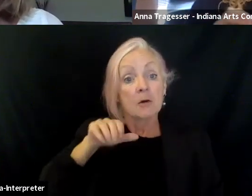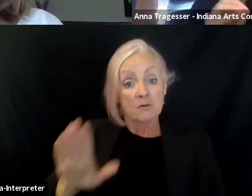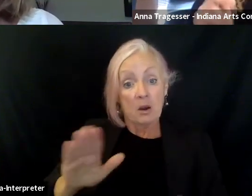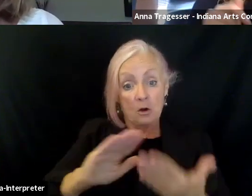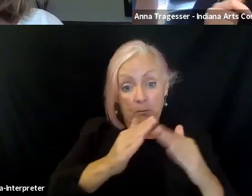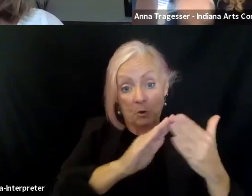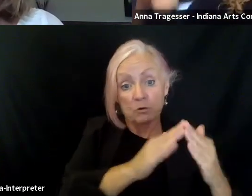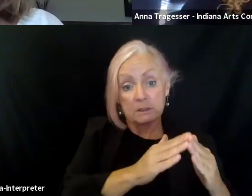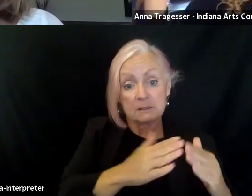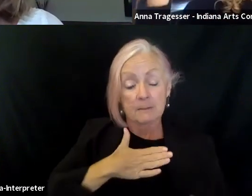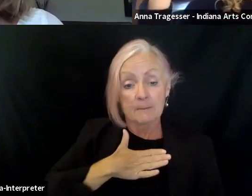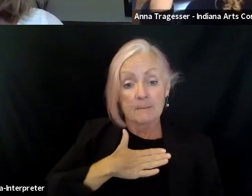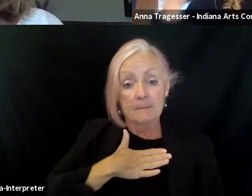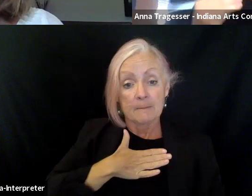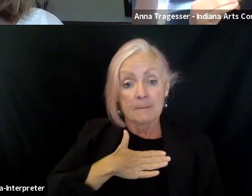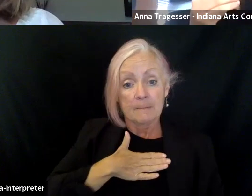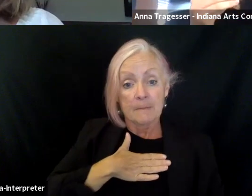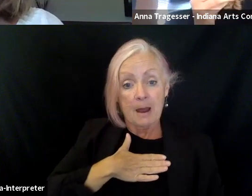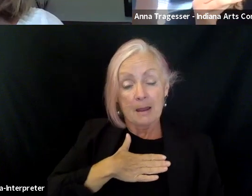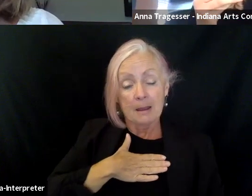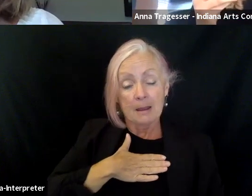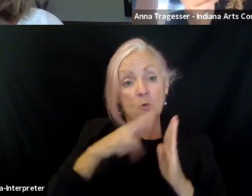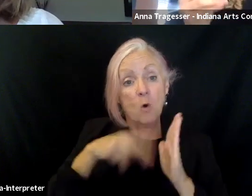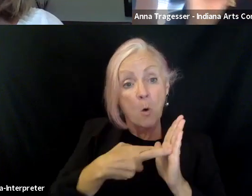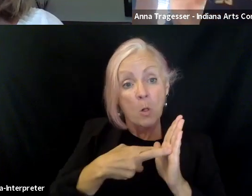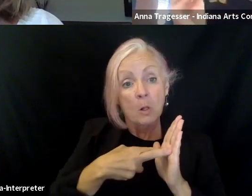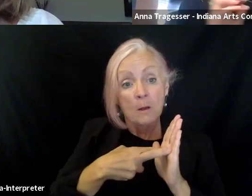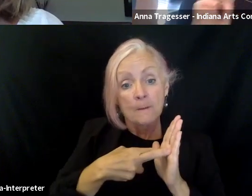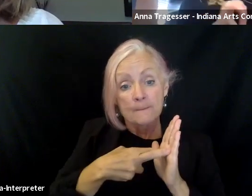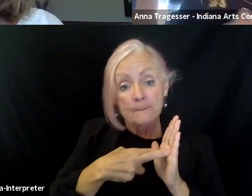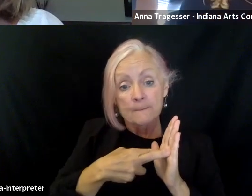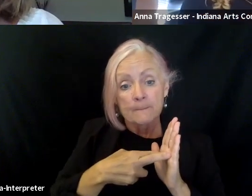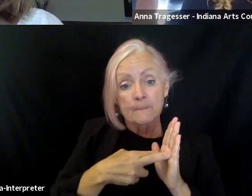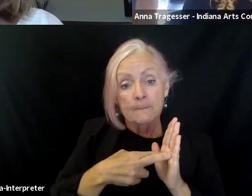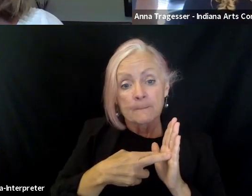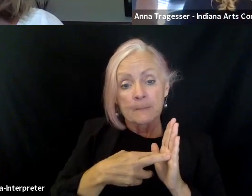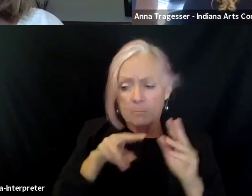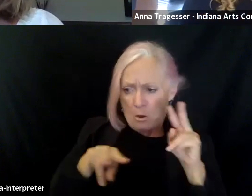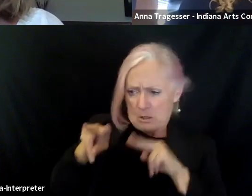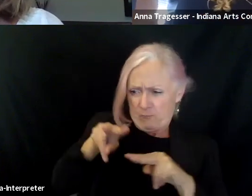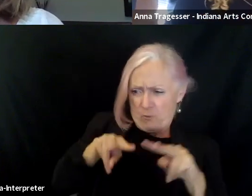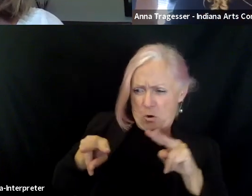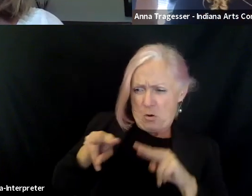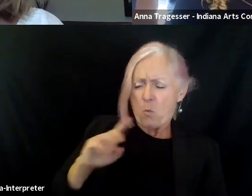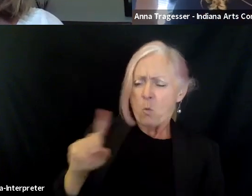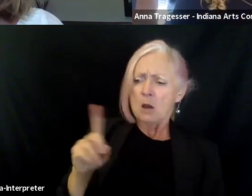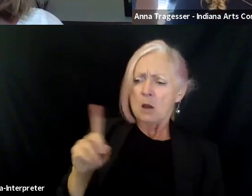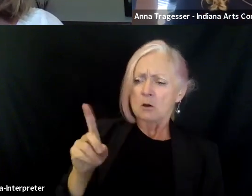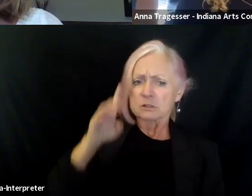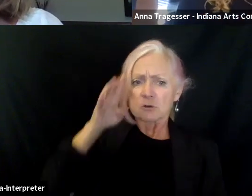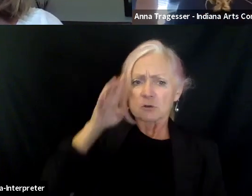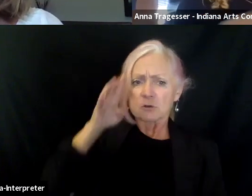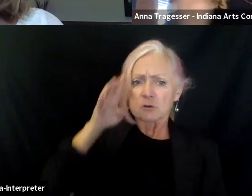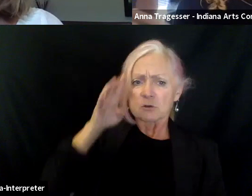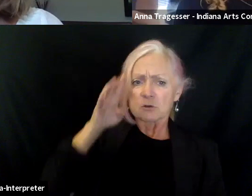my hat is what, like, where's the creativity happening? And that's not just the, um,